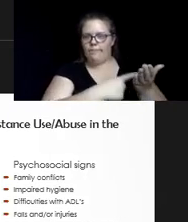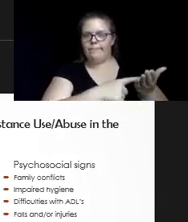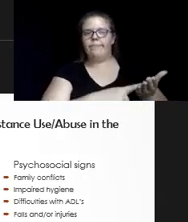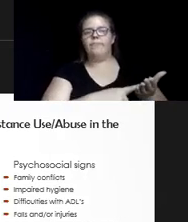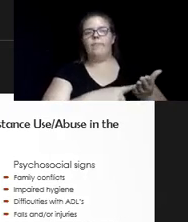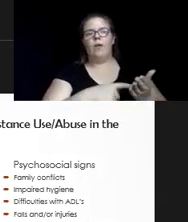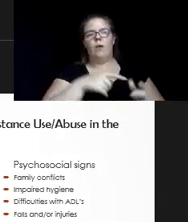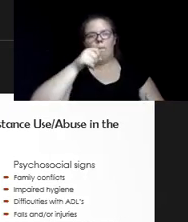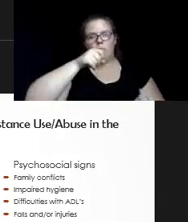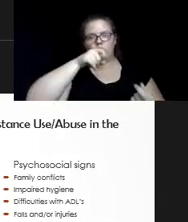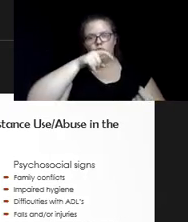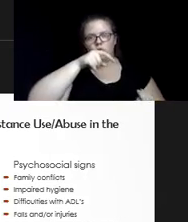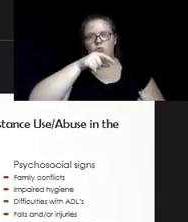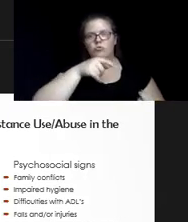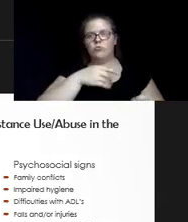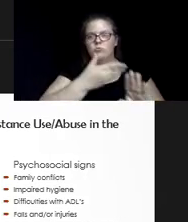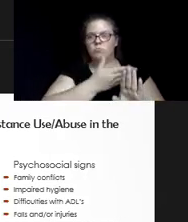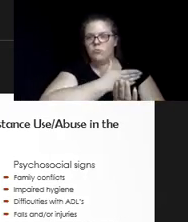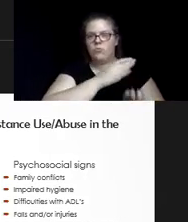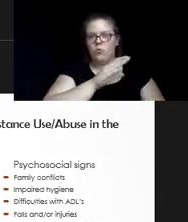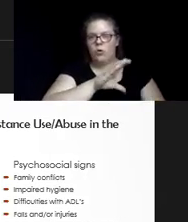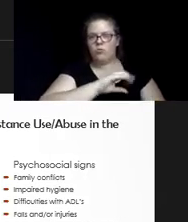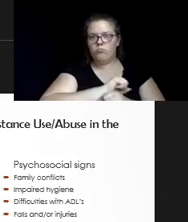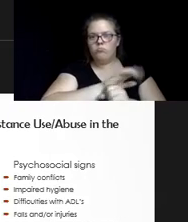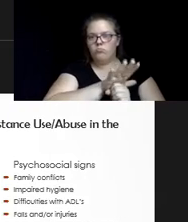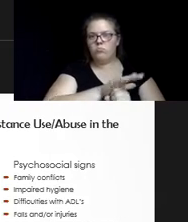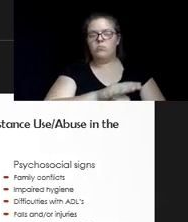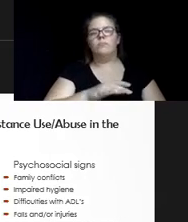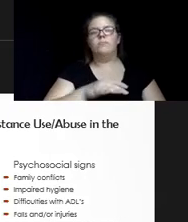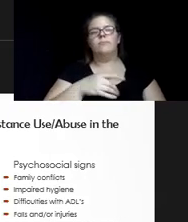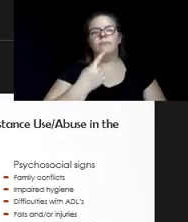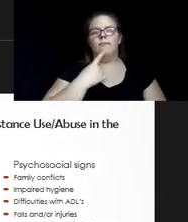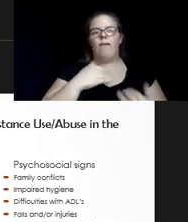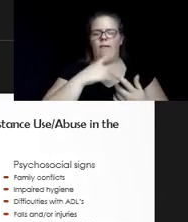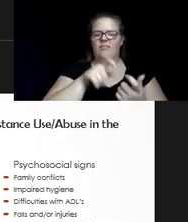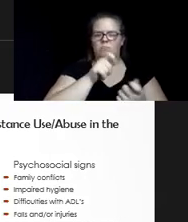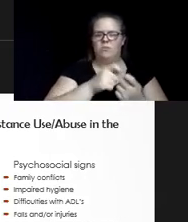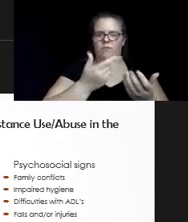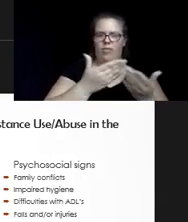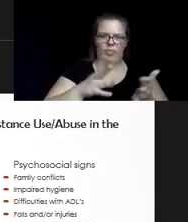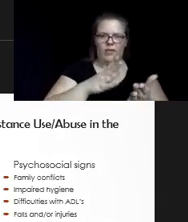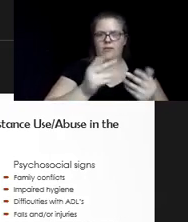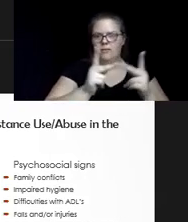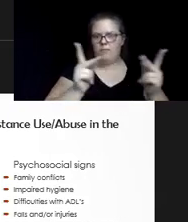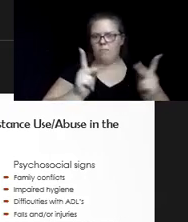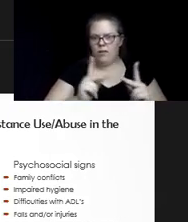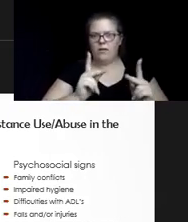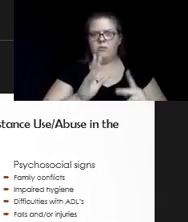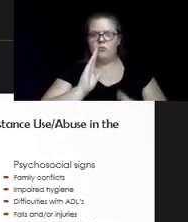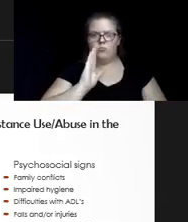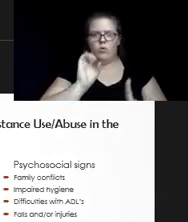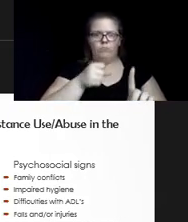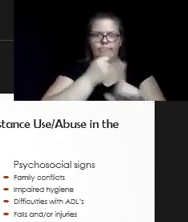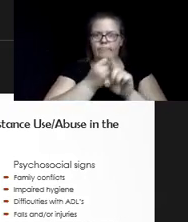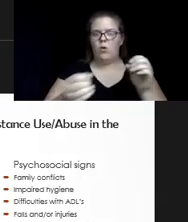COVID, we would talk about people, places, and things, and there were specific things that could be a trigger for them. And then after COVID, they basically said to me,